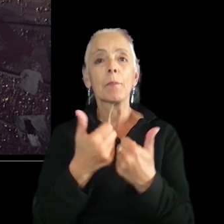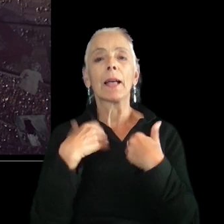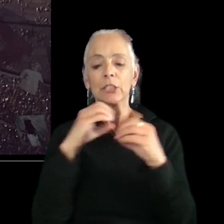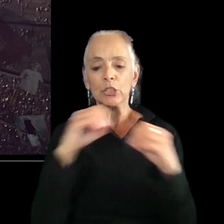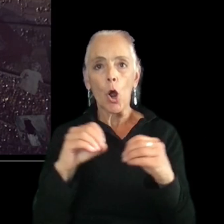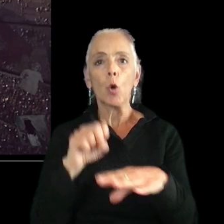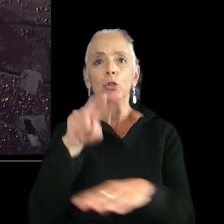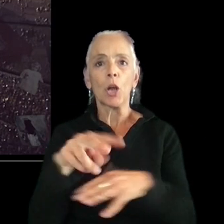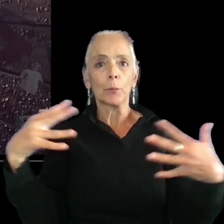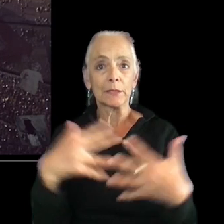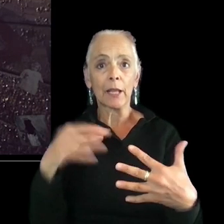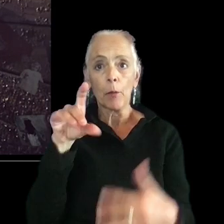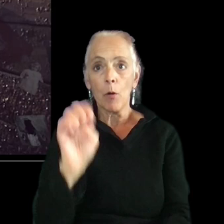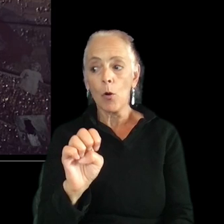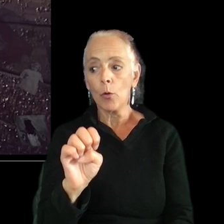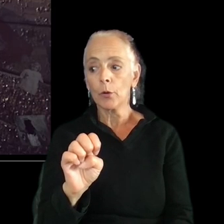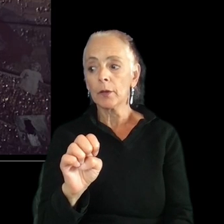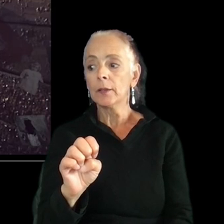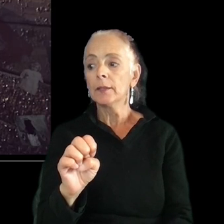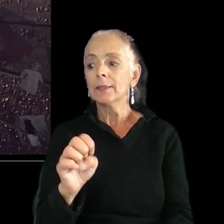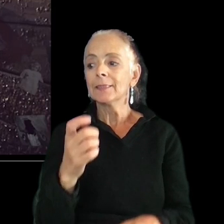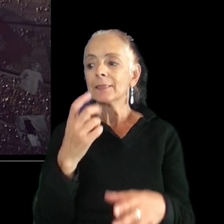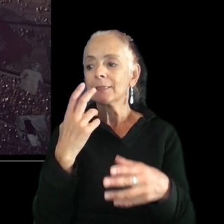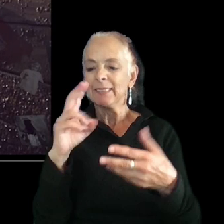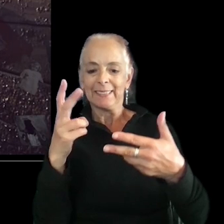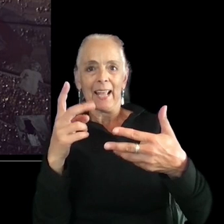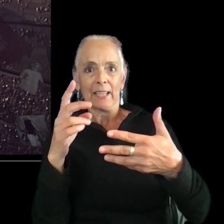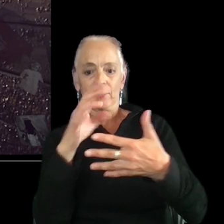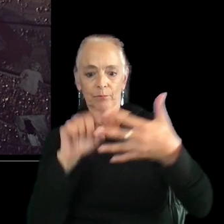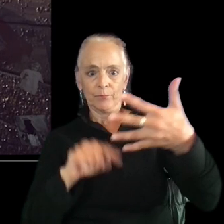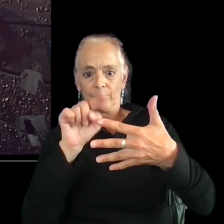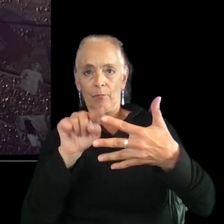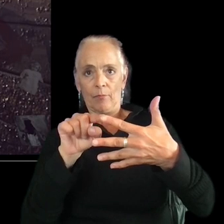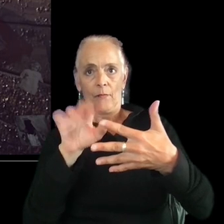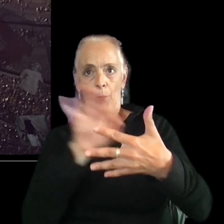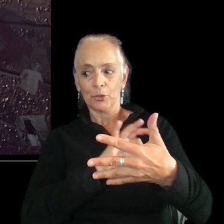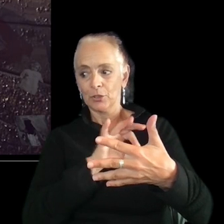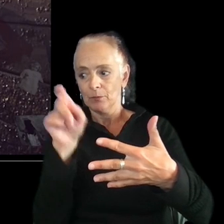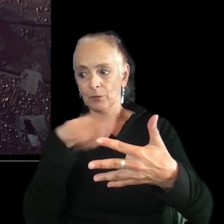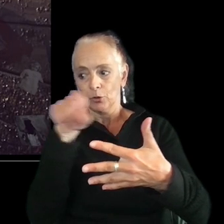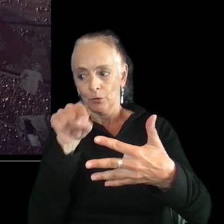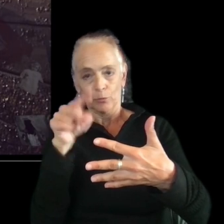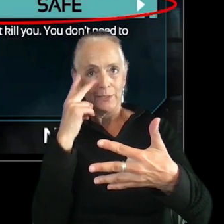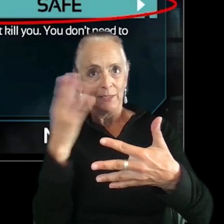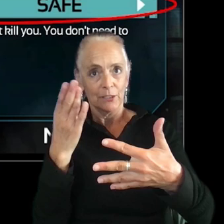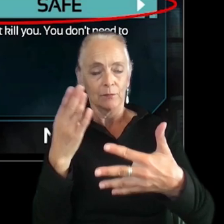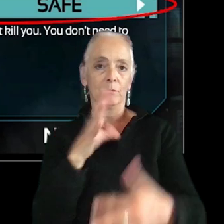mode, seen in the title menu as the second option circled on the sides. How cool is that?